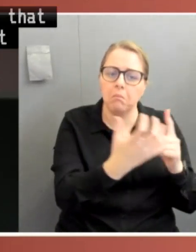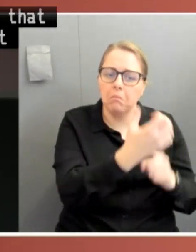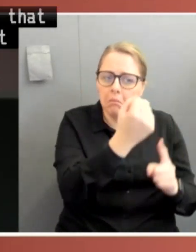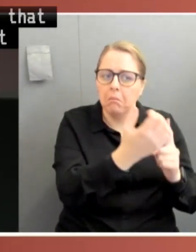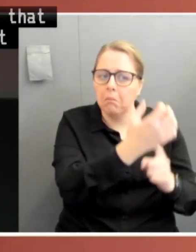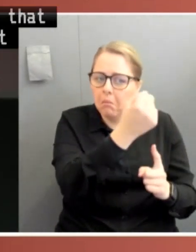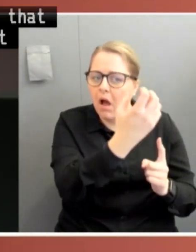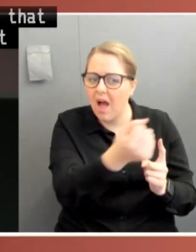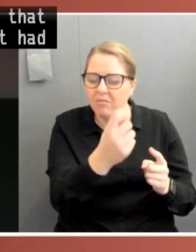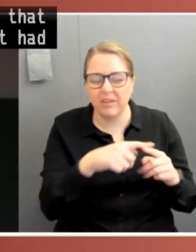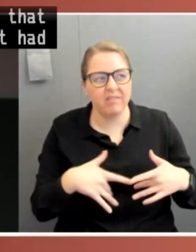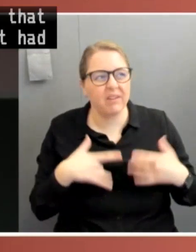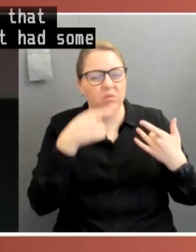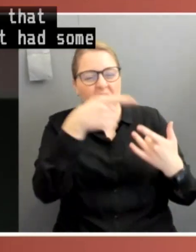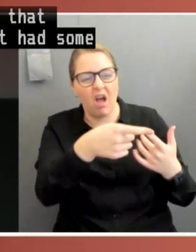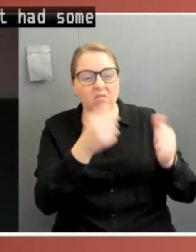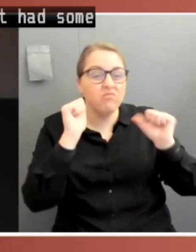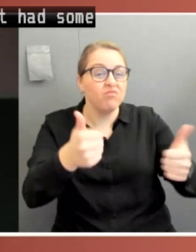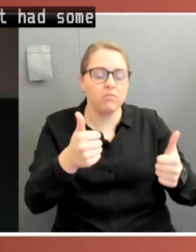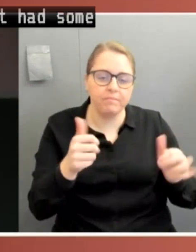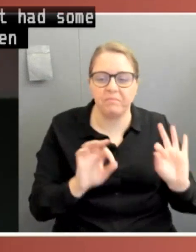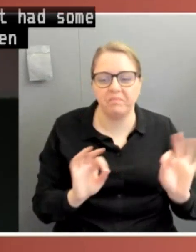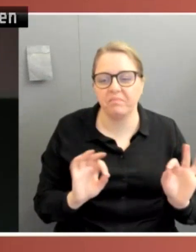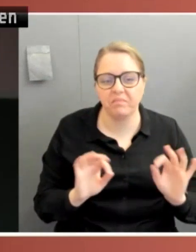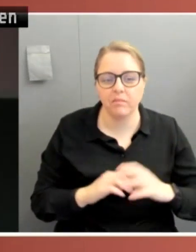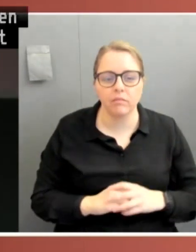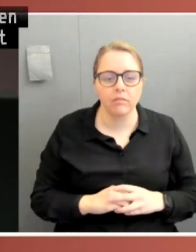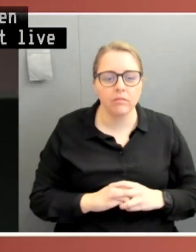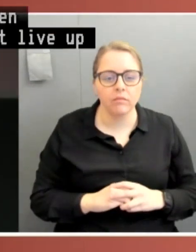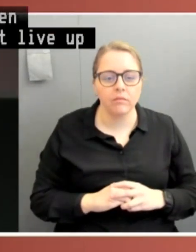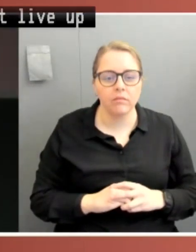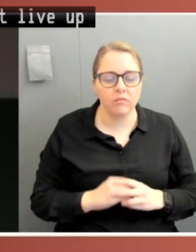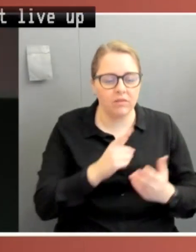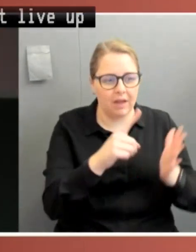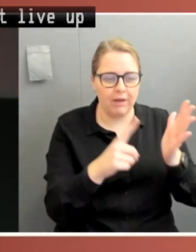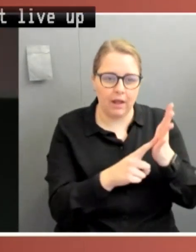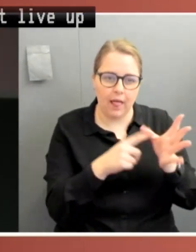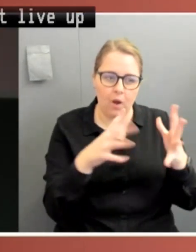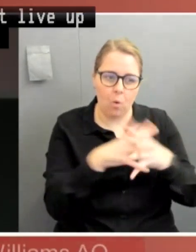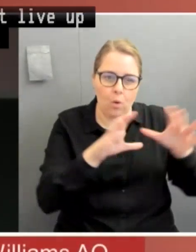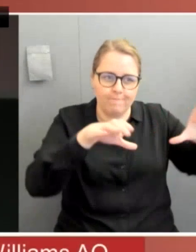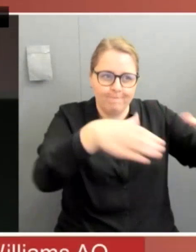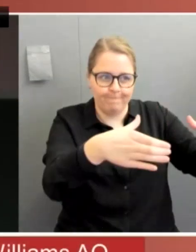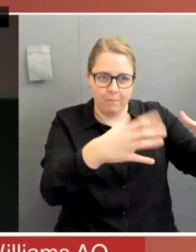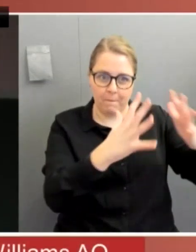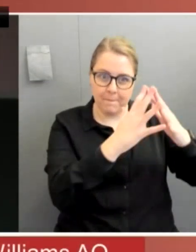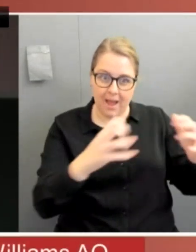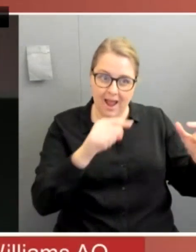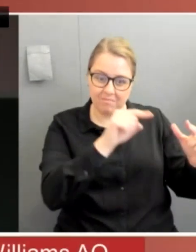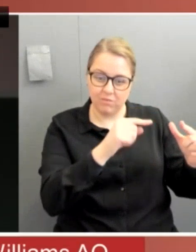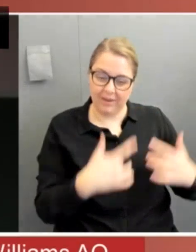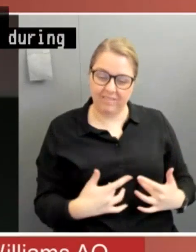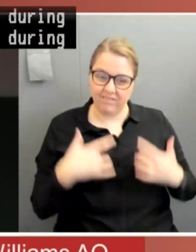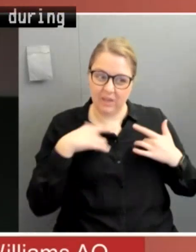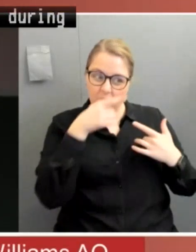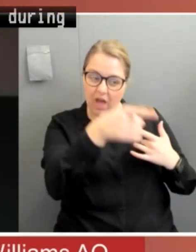It didn't live up to expectations for what a legislative body should do during this period, though, course, the answer differed